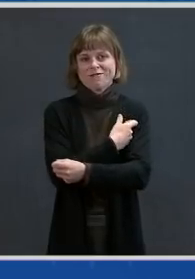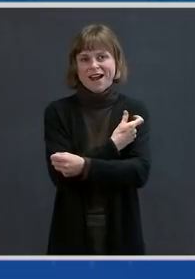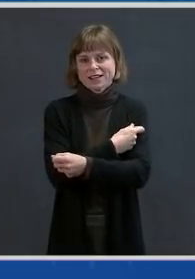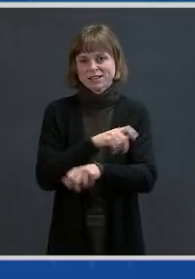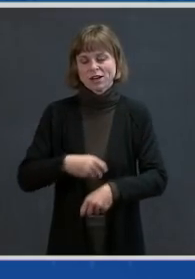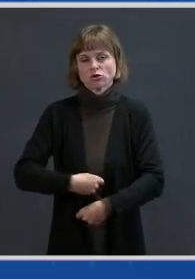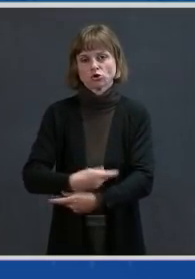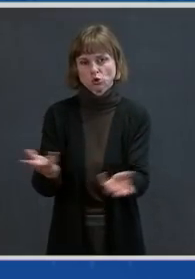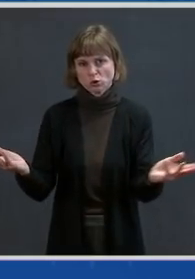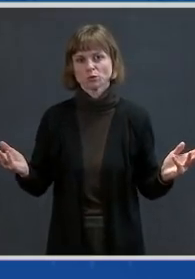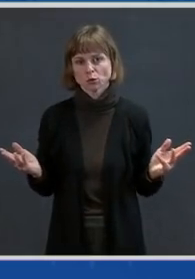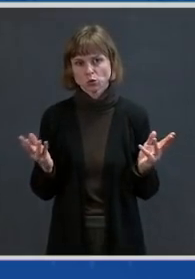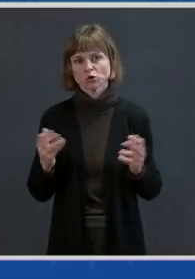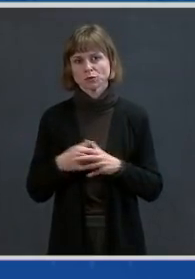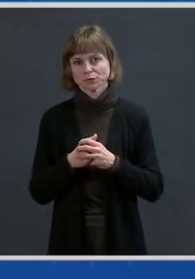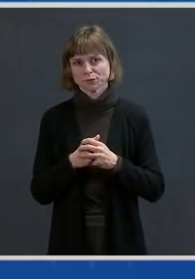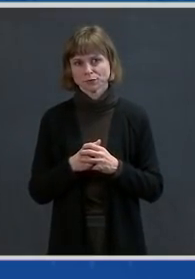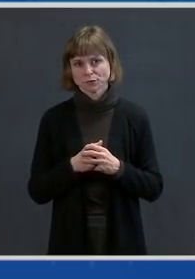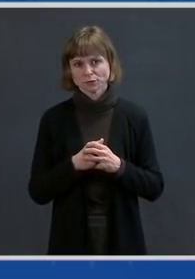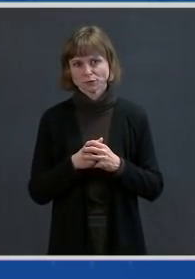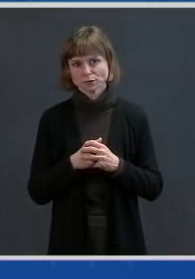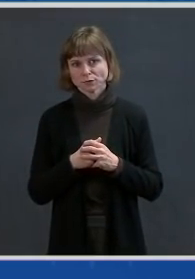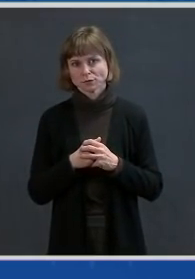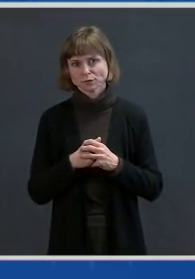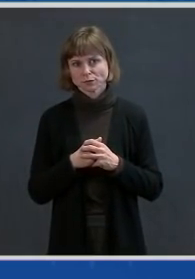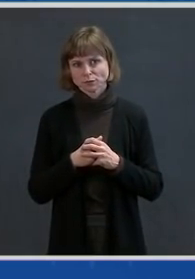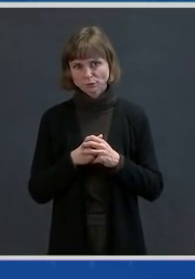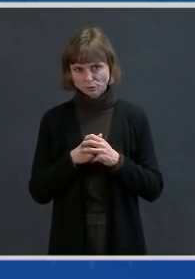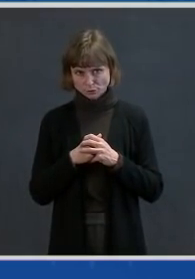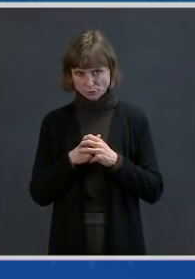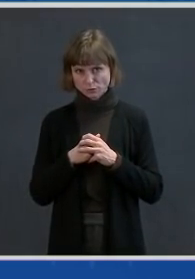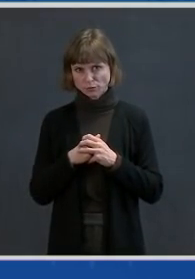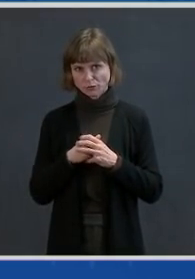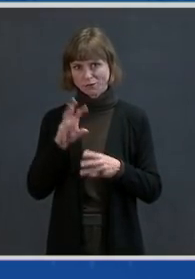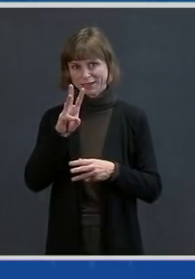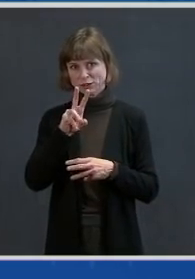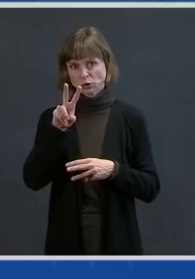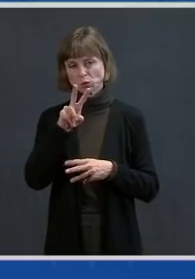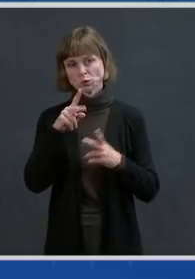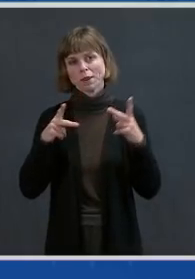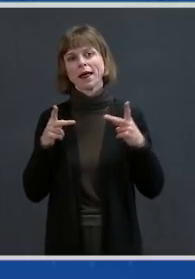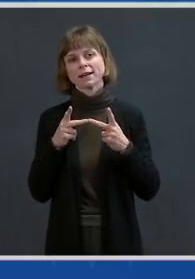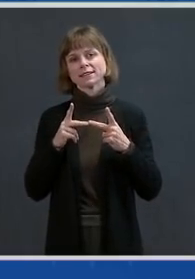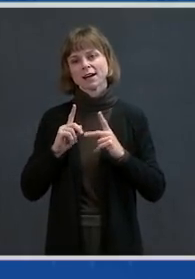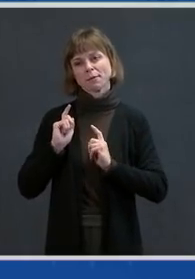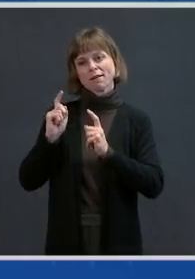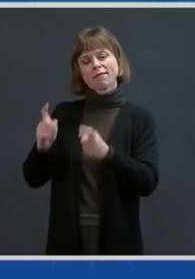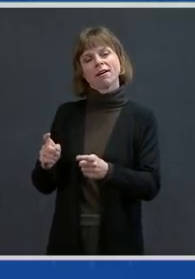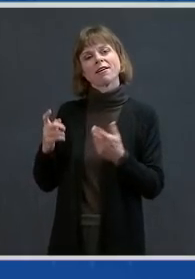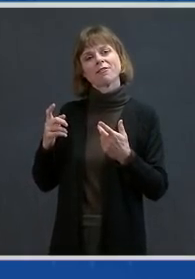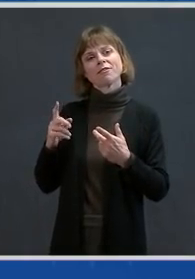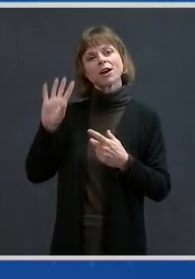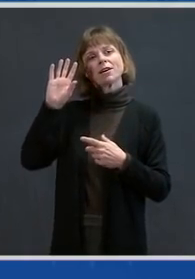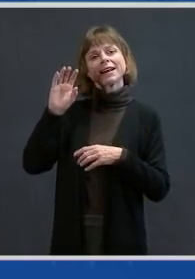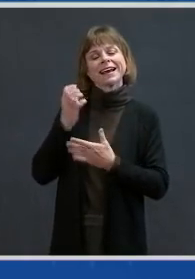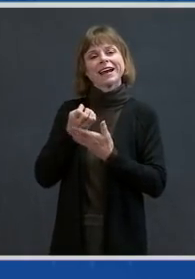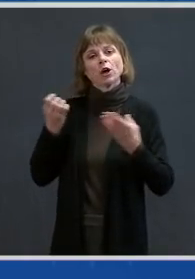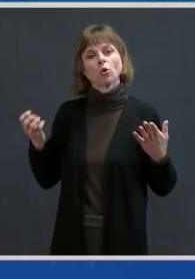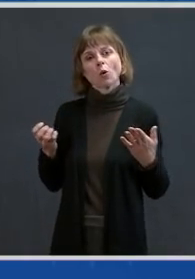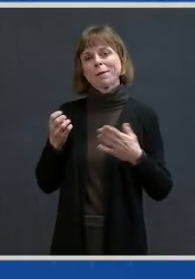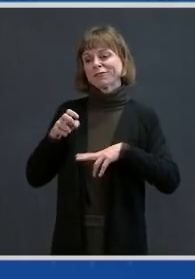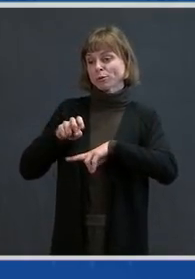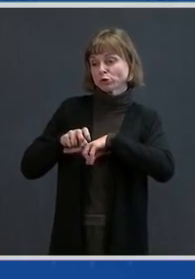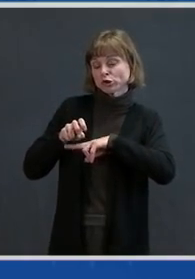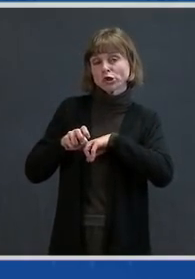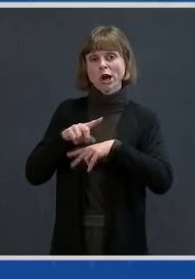administration. Sixty-two sites have received federal equipment, from folding chairs to containers to dry ice.